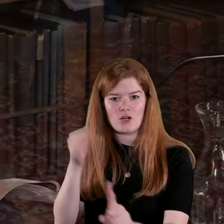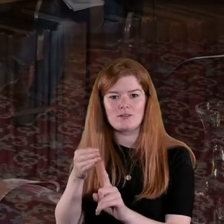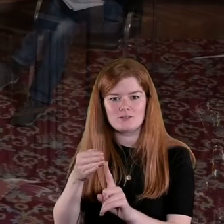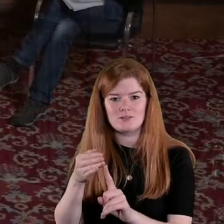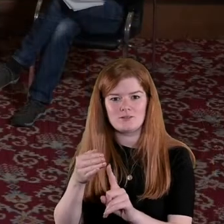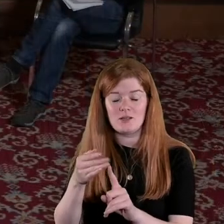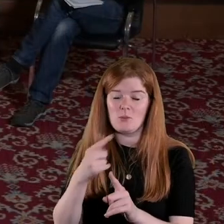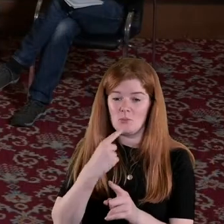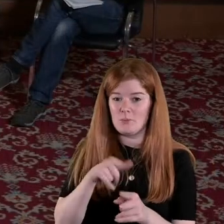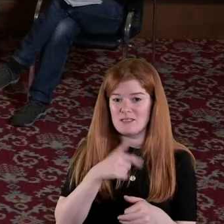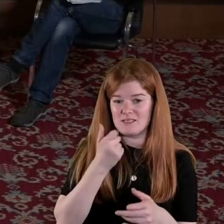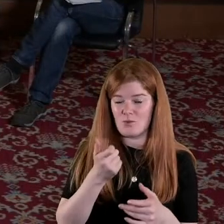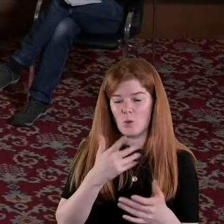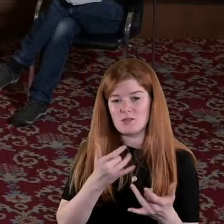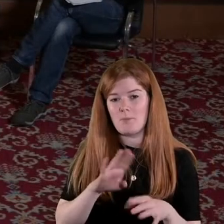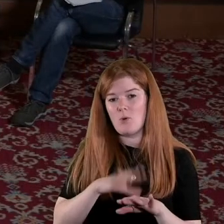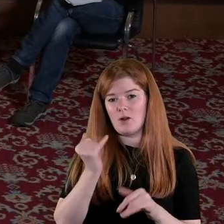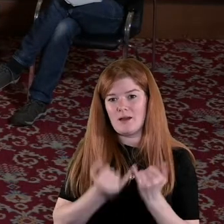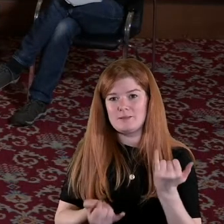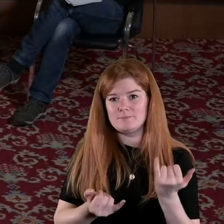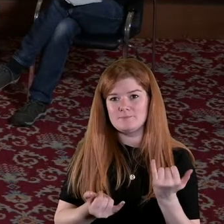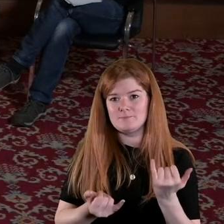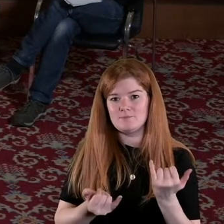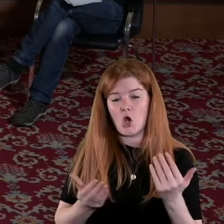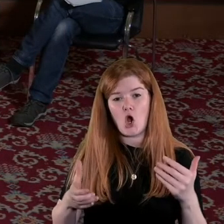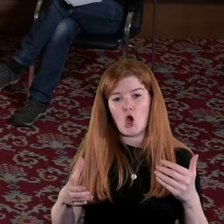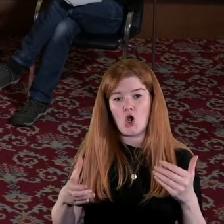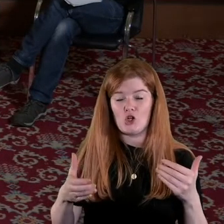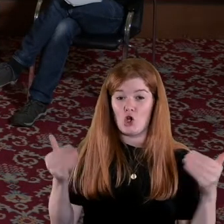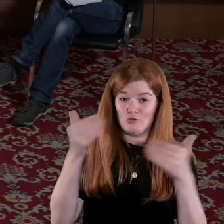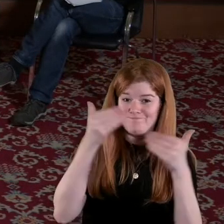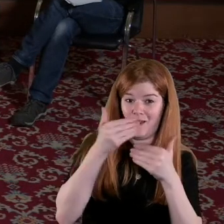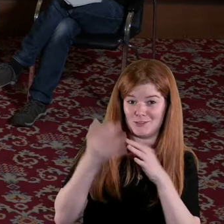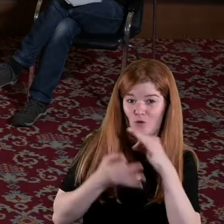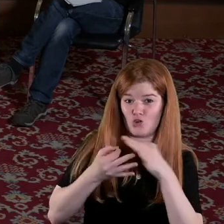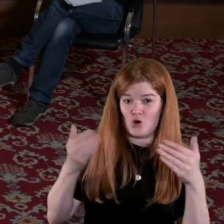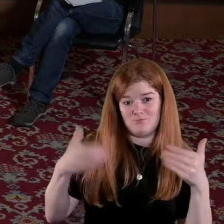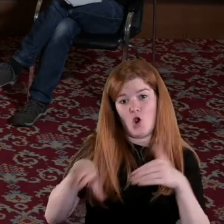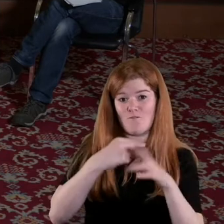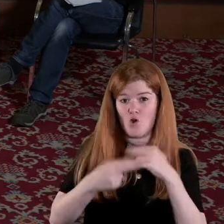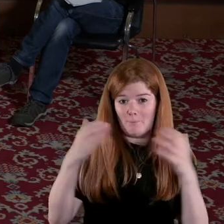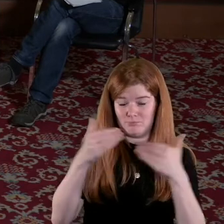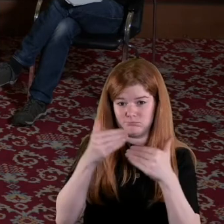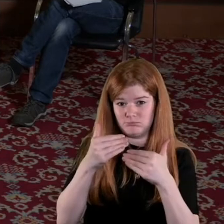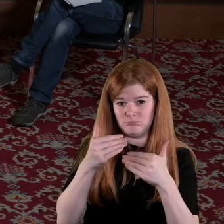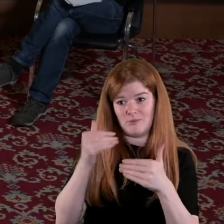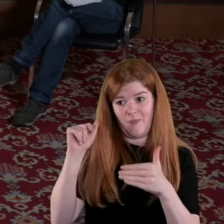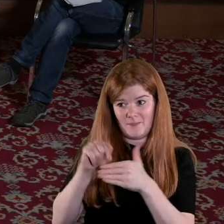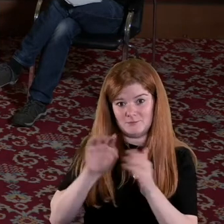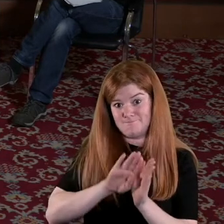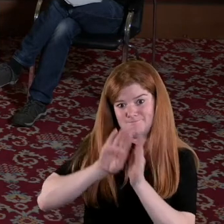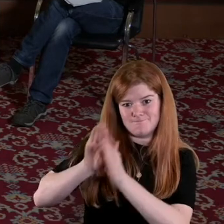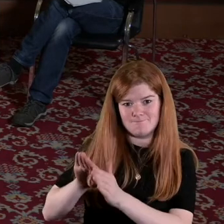conflict but I would say it was more a case of cover up and you know sort of